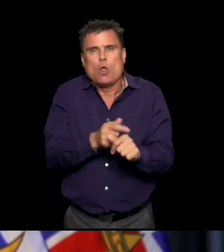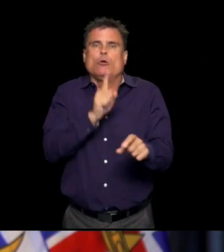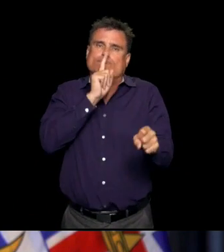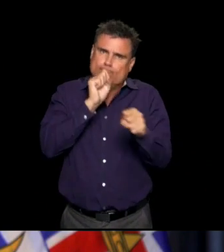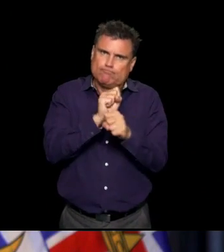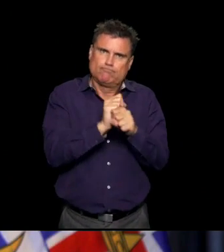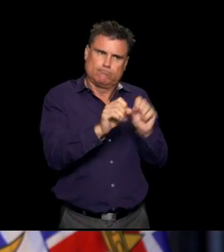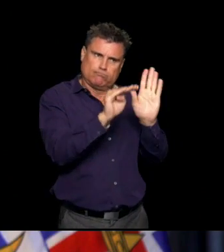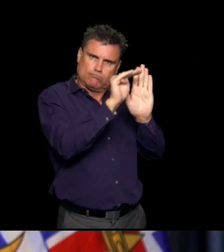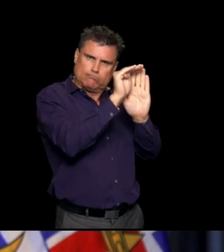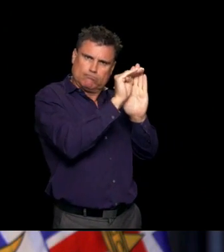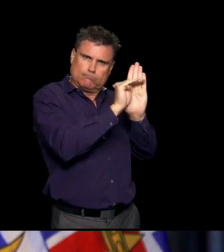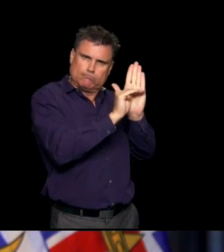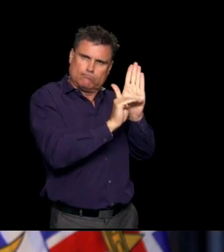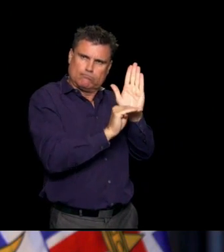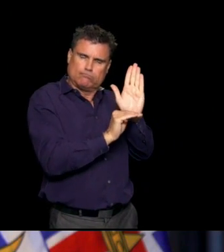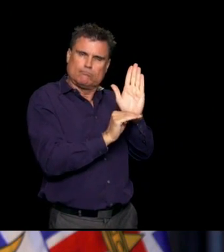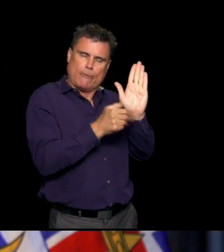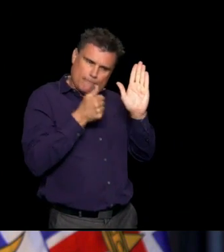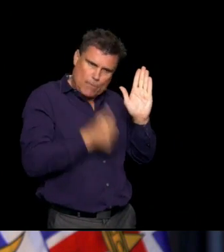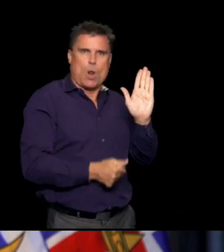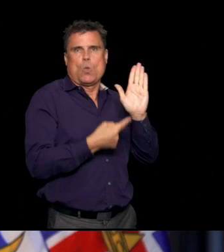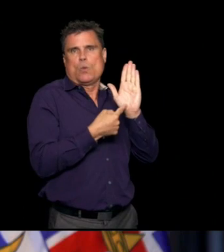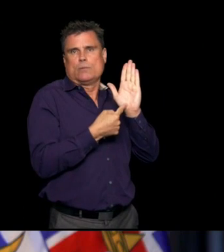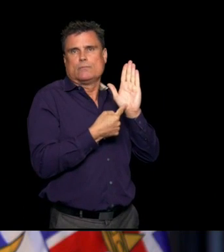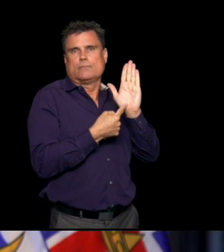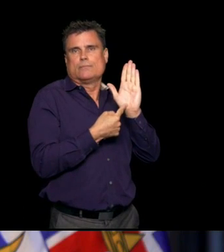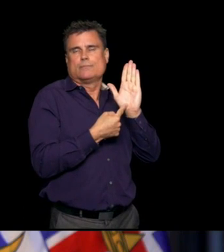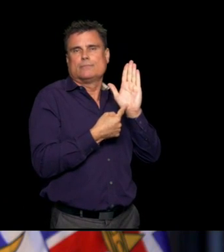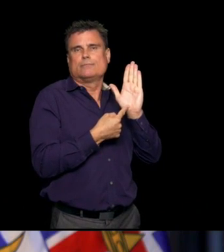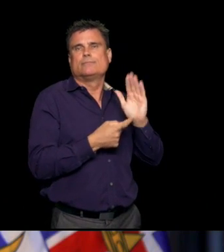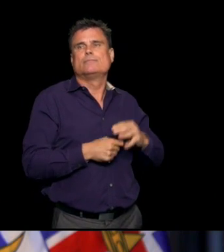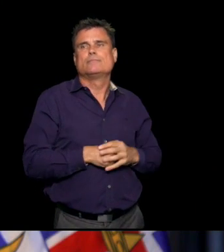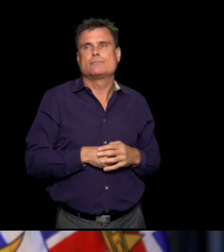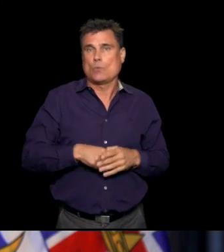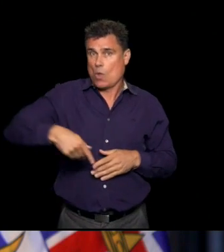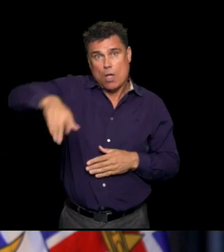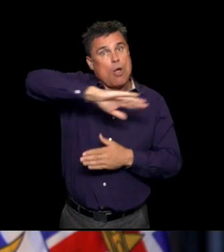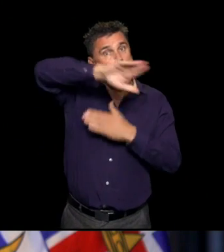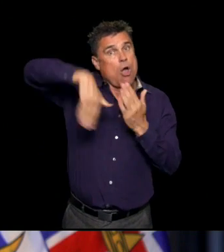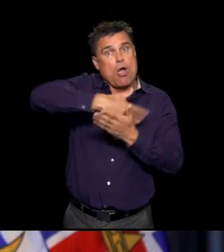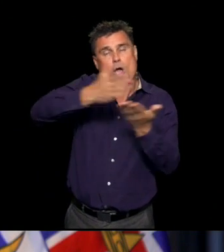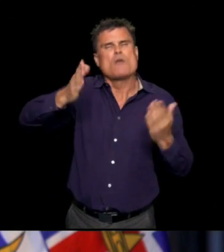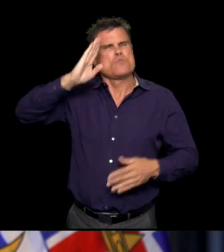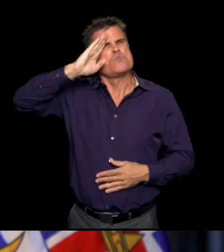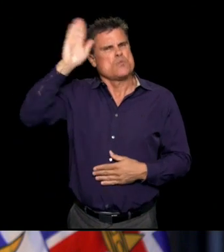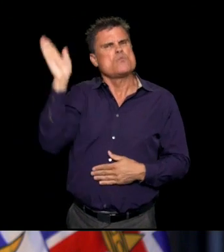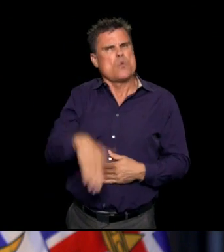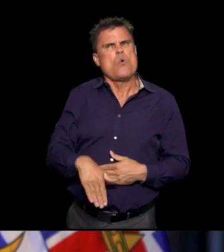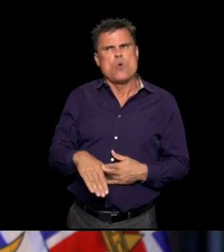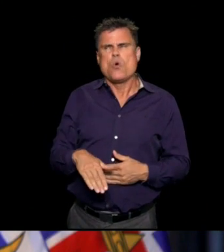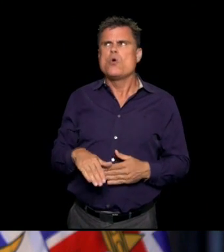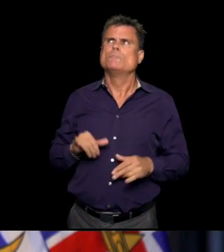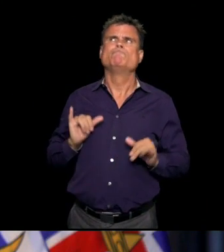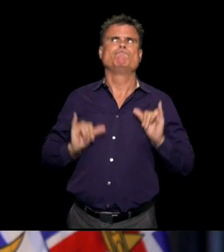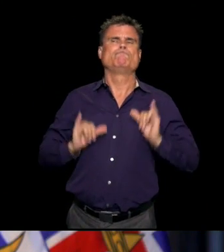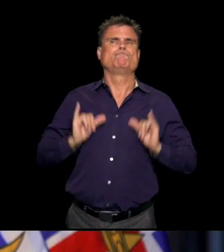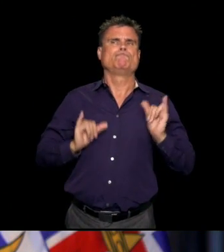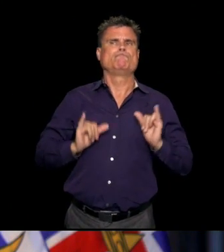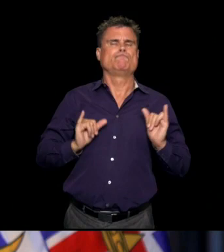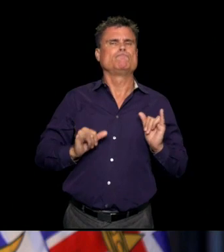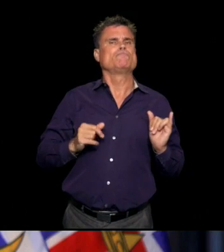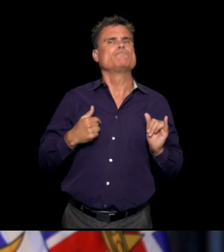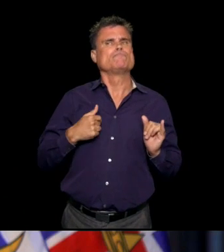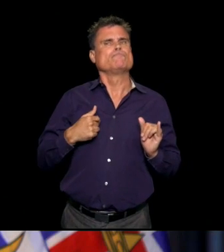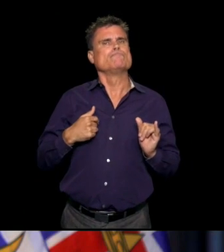all-in and stopping the spread. What we all should know is that ours can be, again, be the lead to follow. What we all must